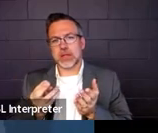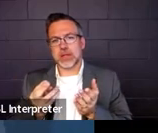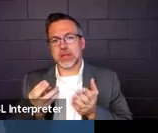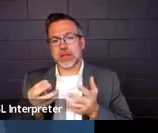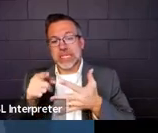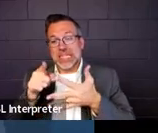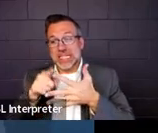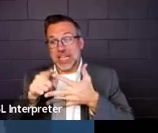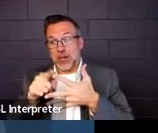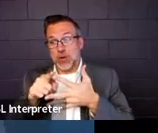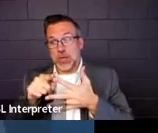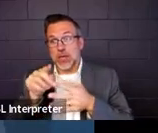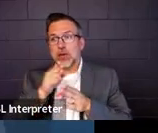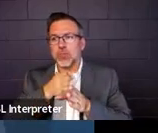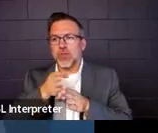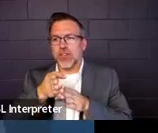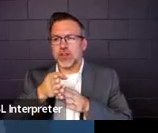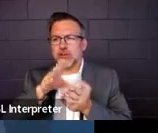page.